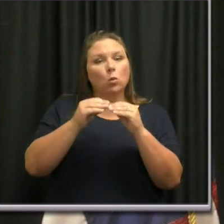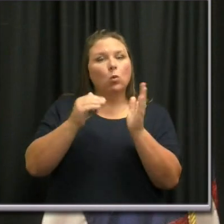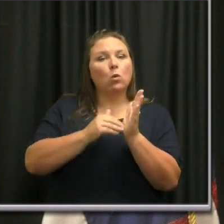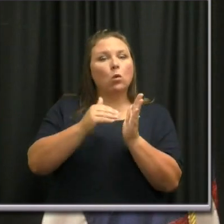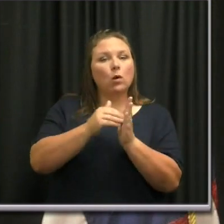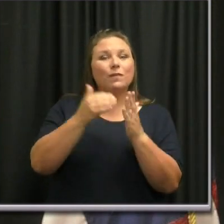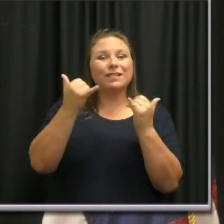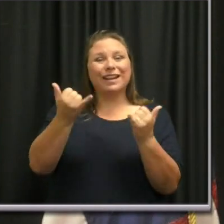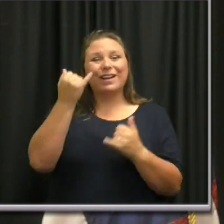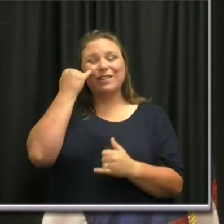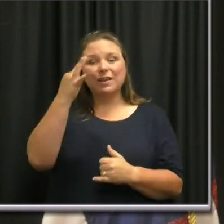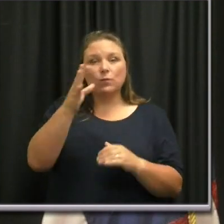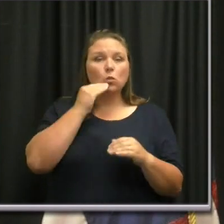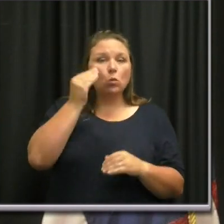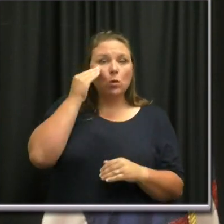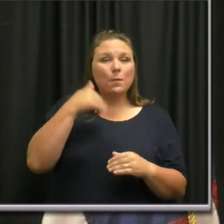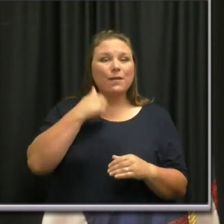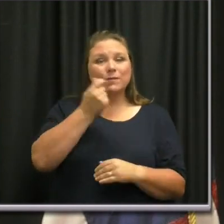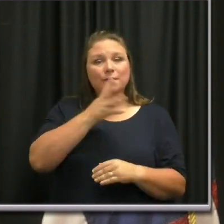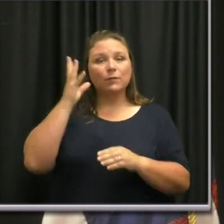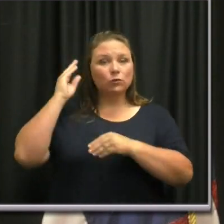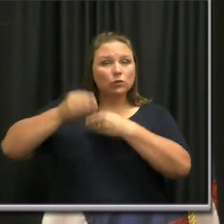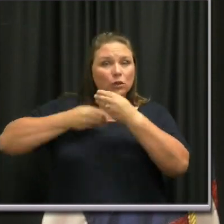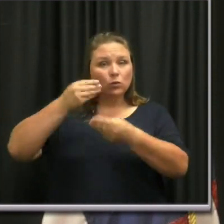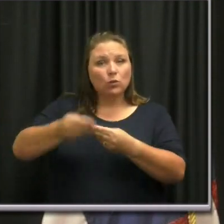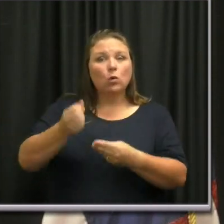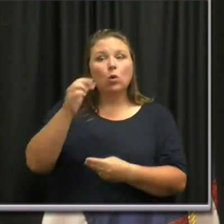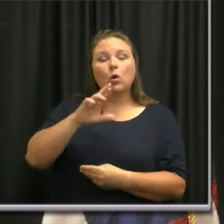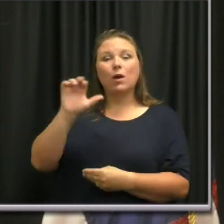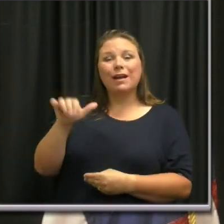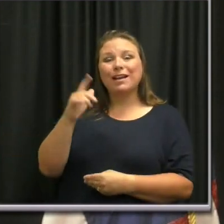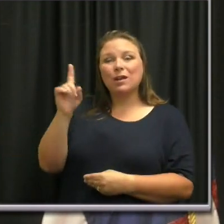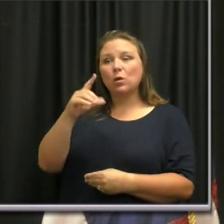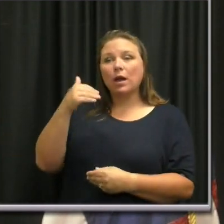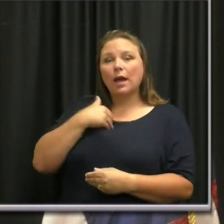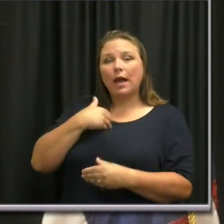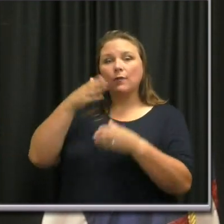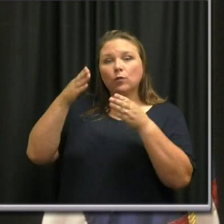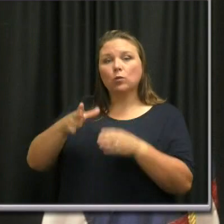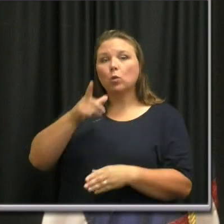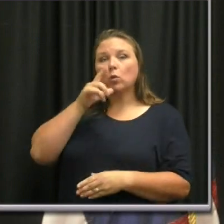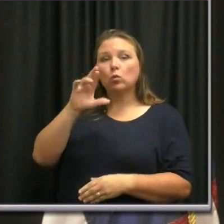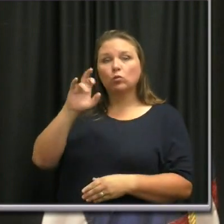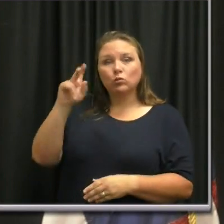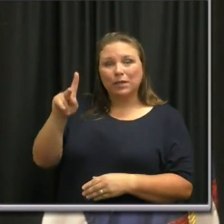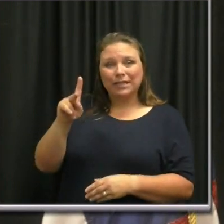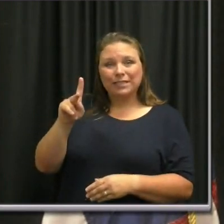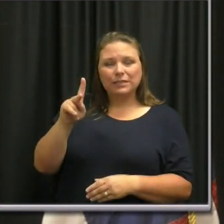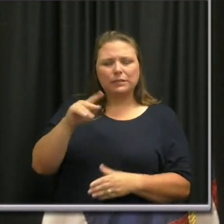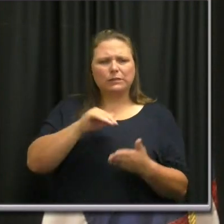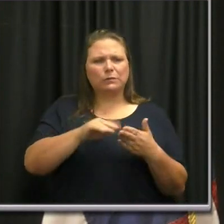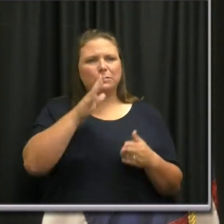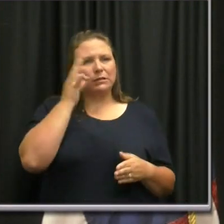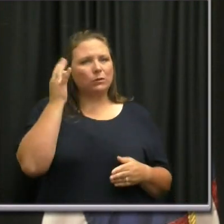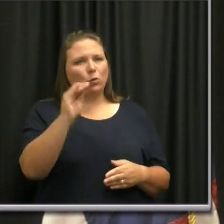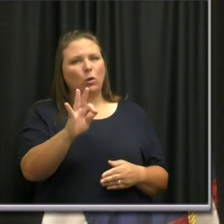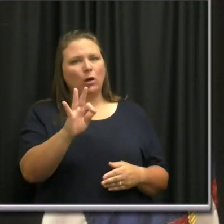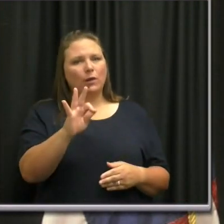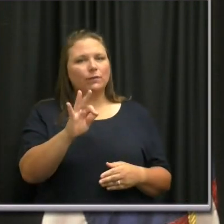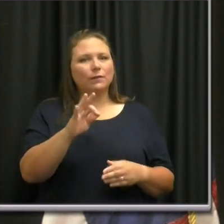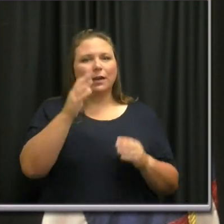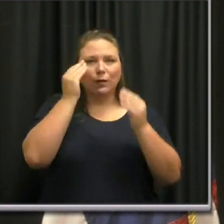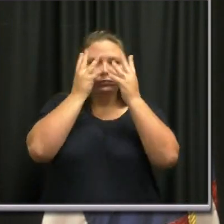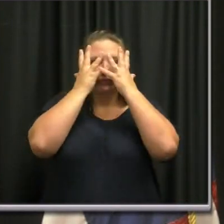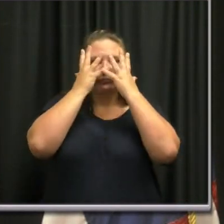if you are in a multi-generational home, um, or anywhere where you have somebody who's more at risk, um, excuse me, my